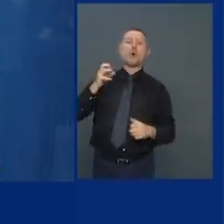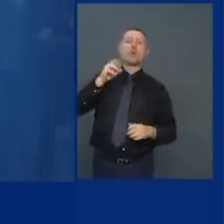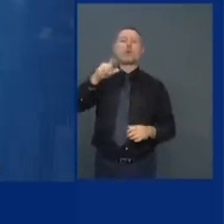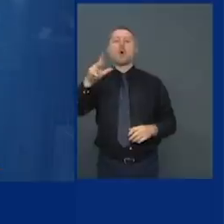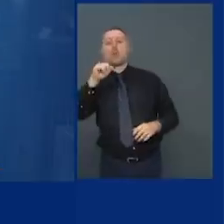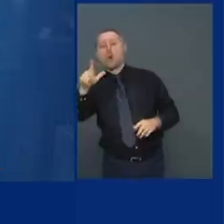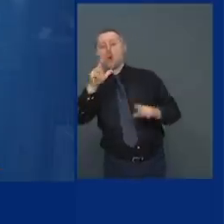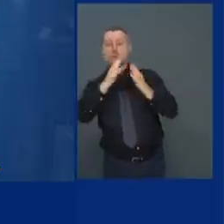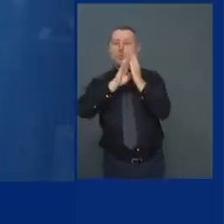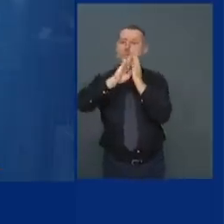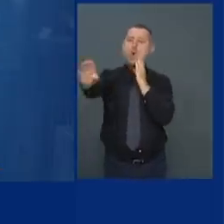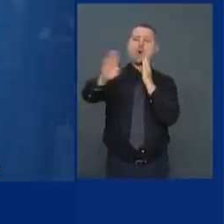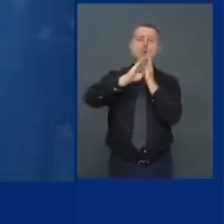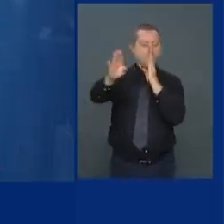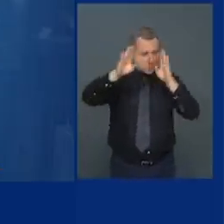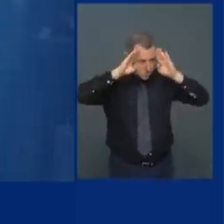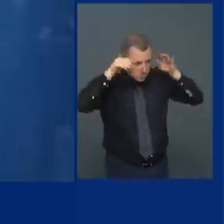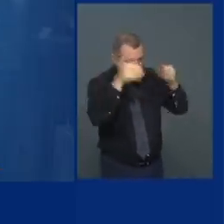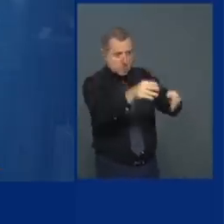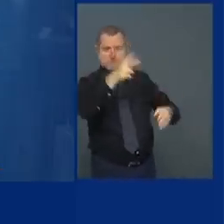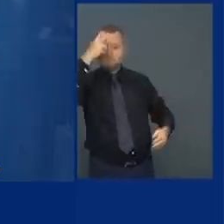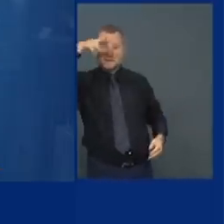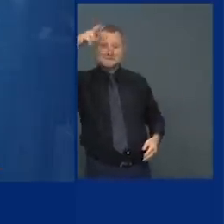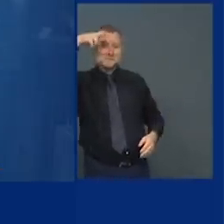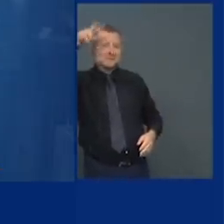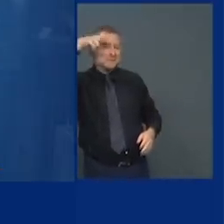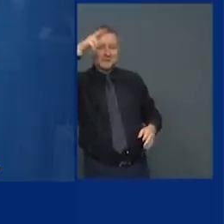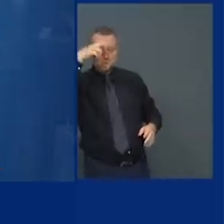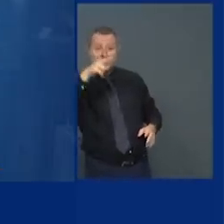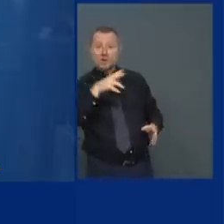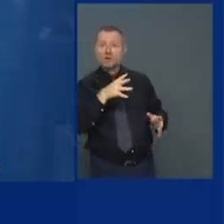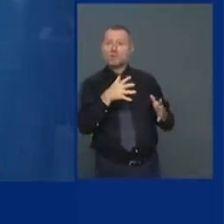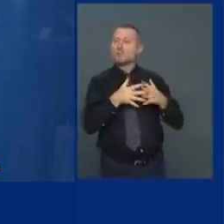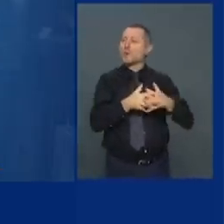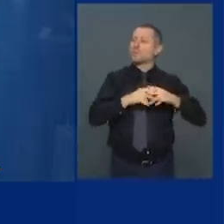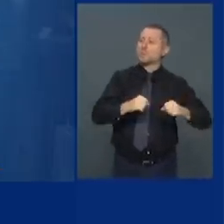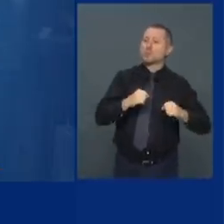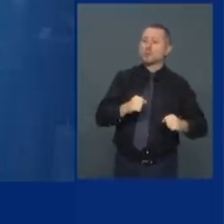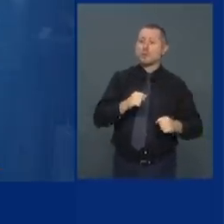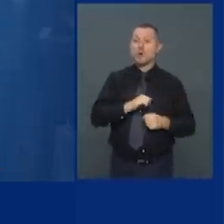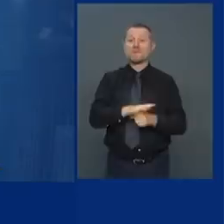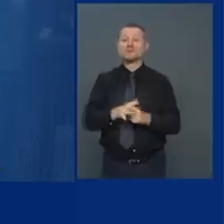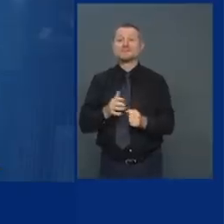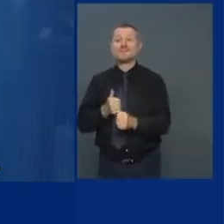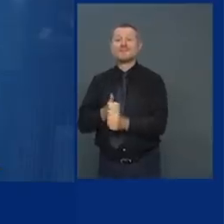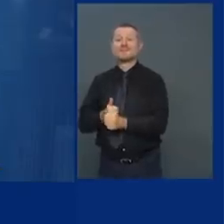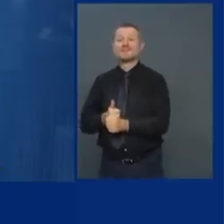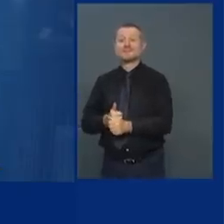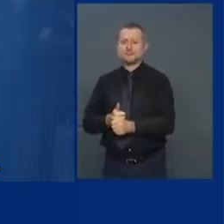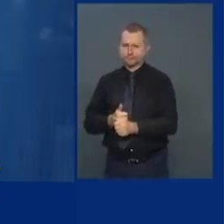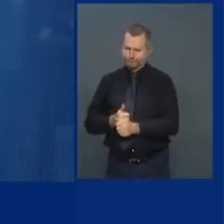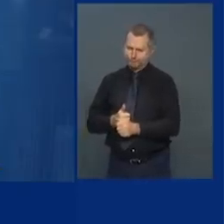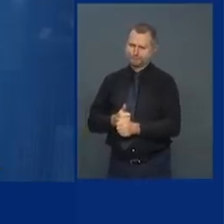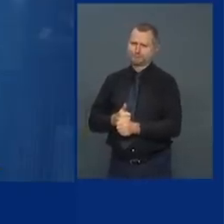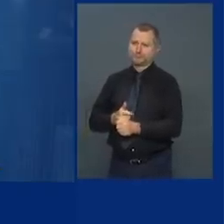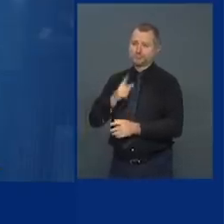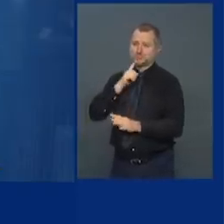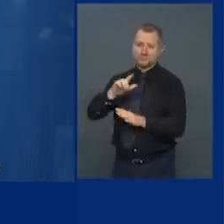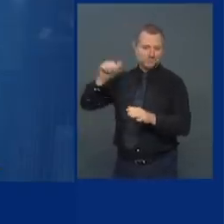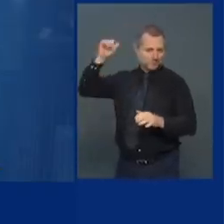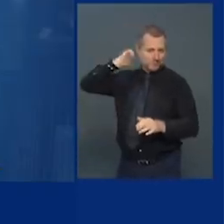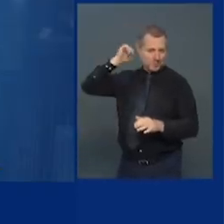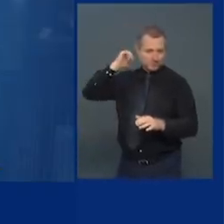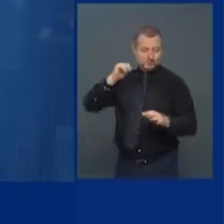the country protect the country protect the country yeah then in the meantime COVID is walking in the door at